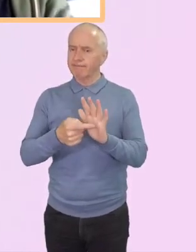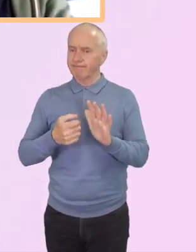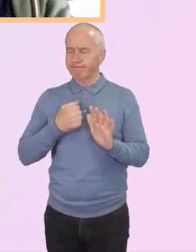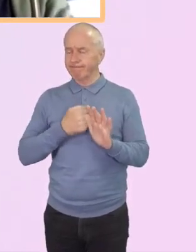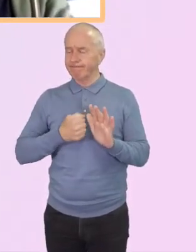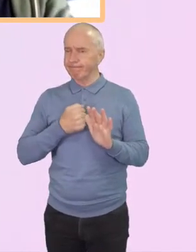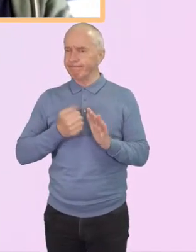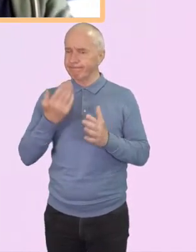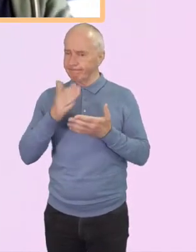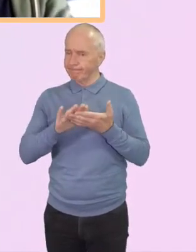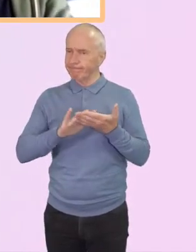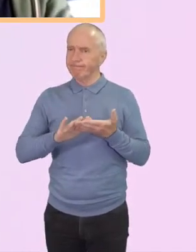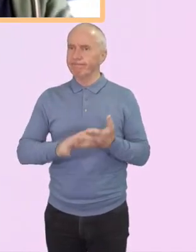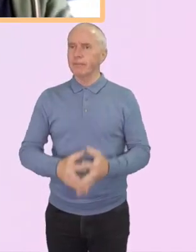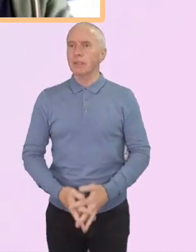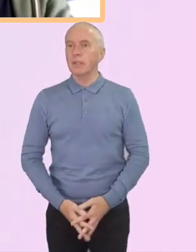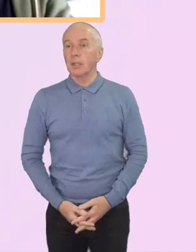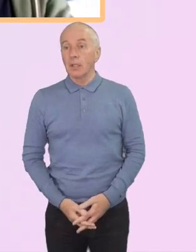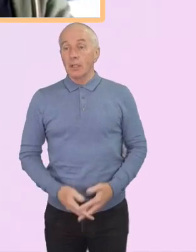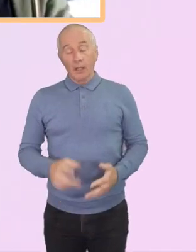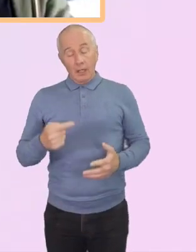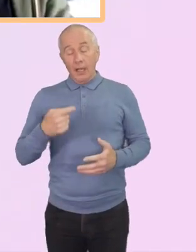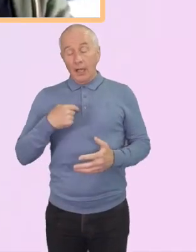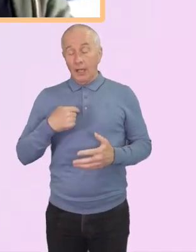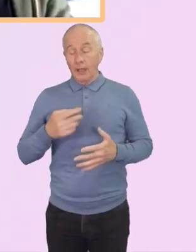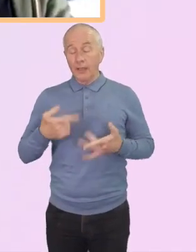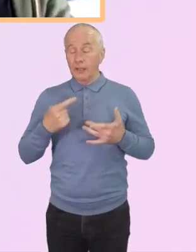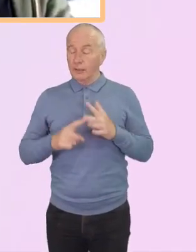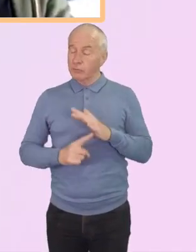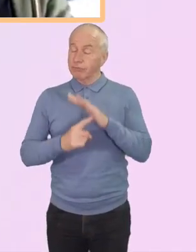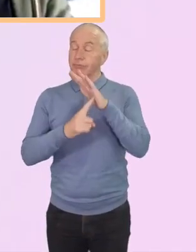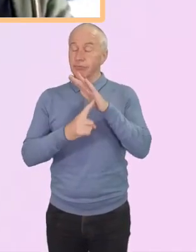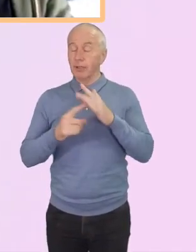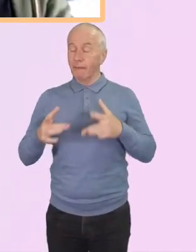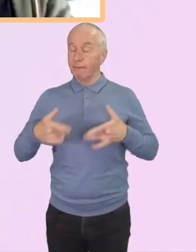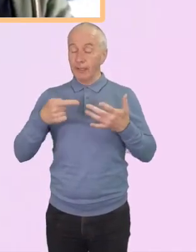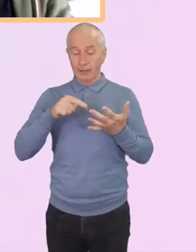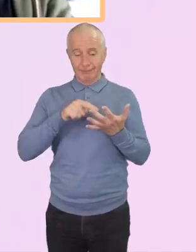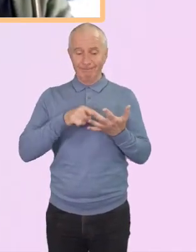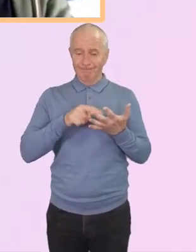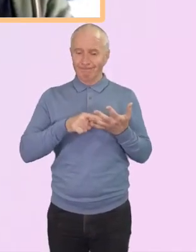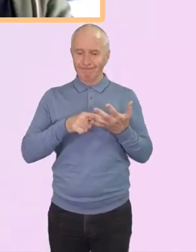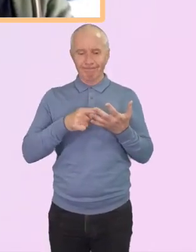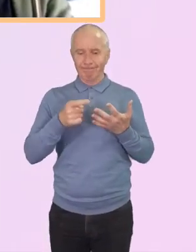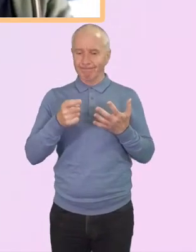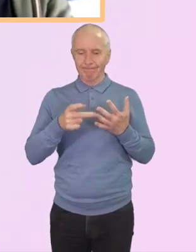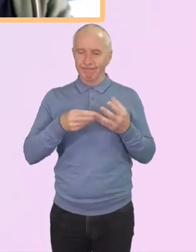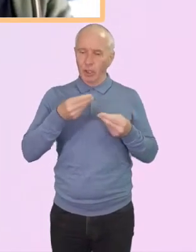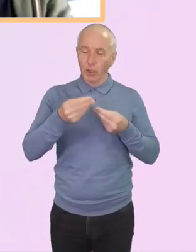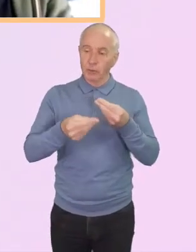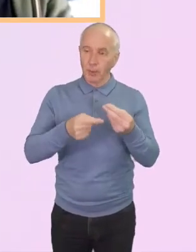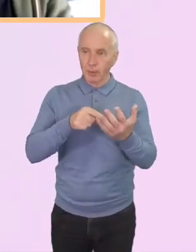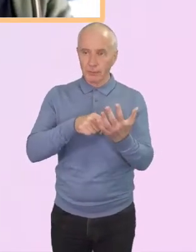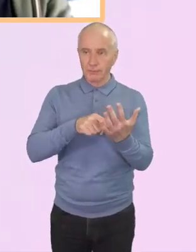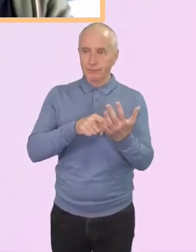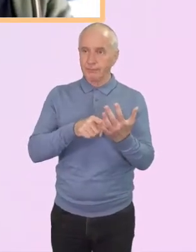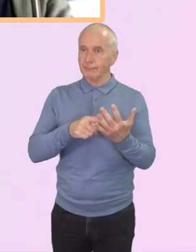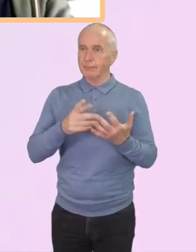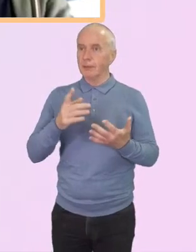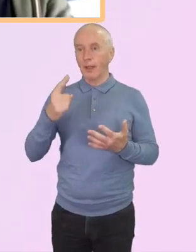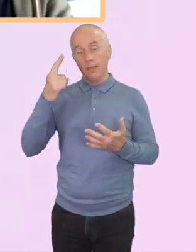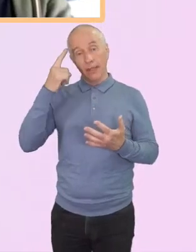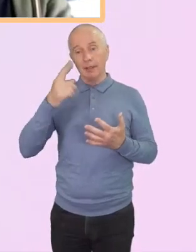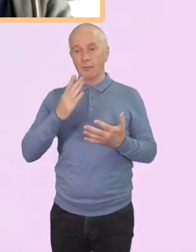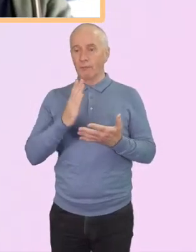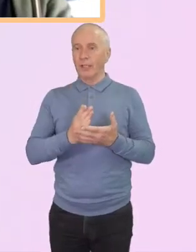I think it's important. In fact, it feels very gospel. It feels like Zacchaeus up the tree